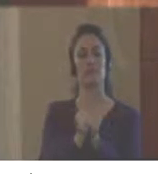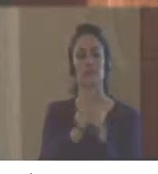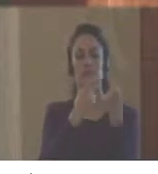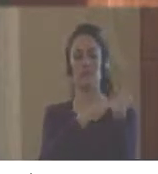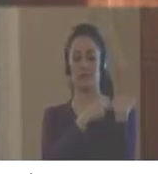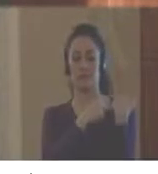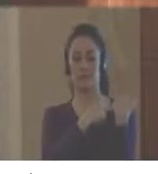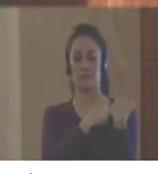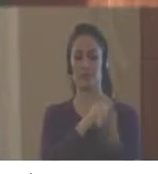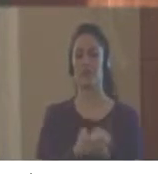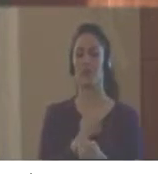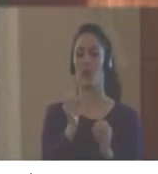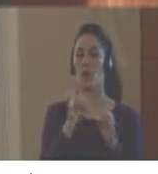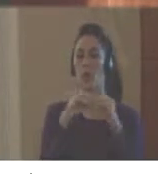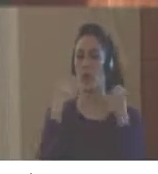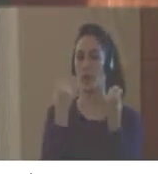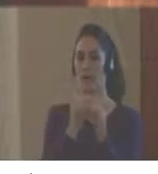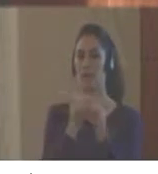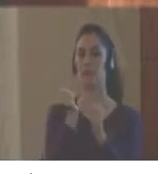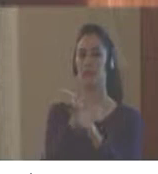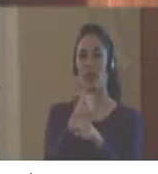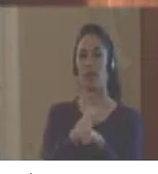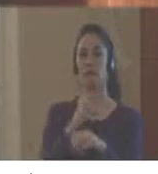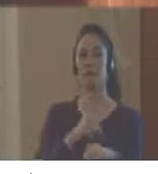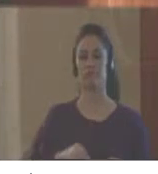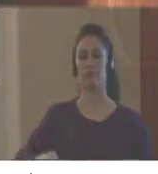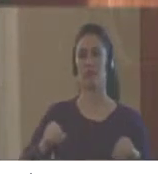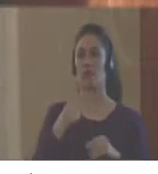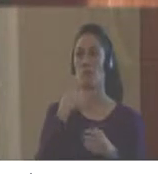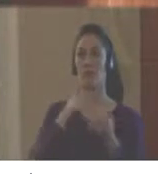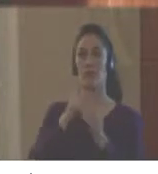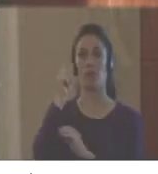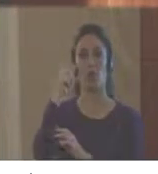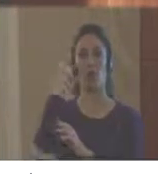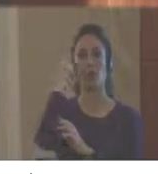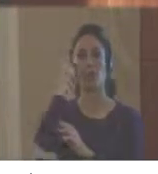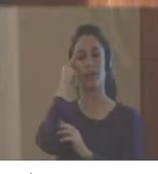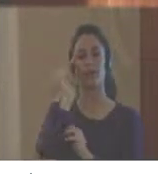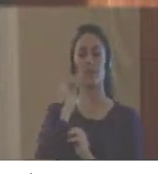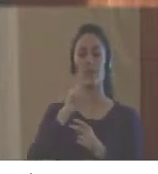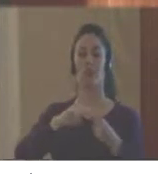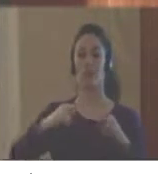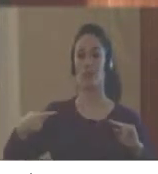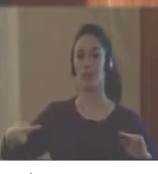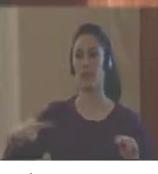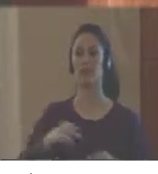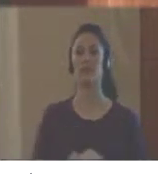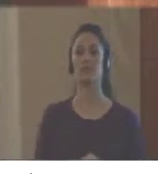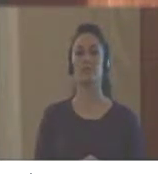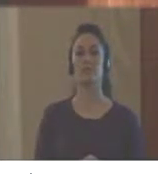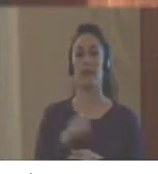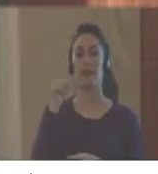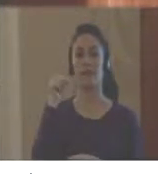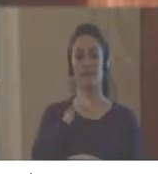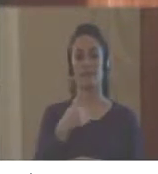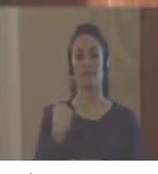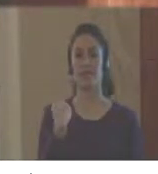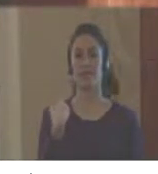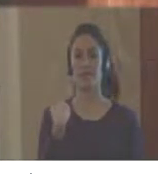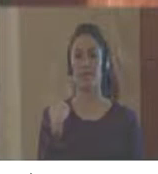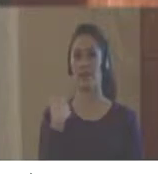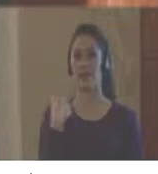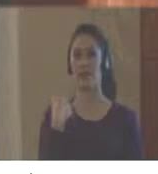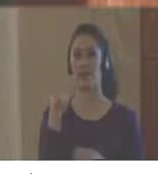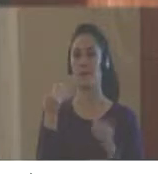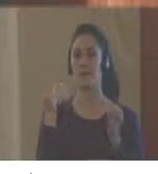define responsibilities of the organization or organisms, the entities that are working on here, entities like local governments or regional governments